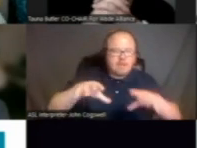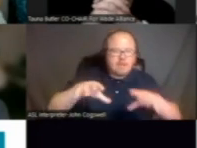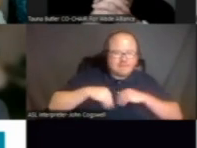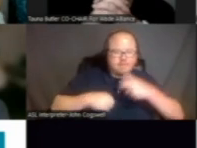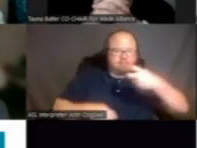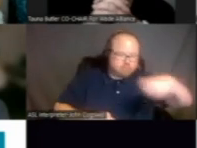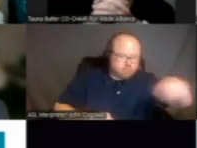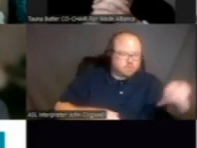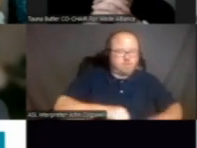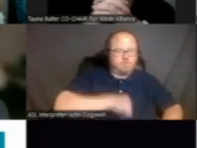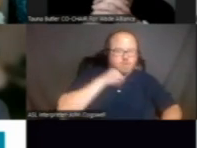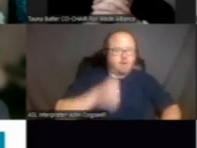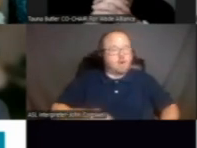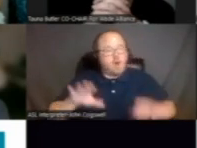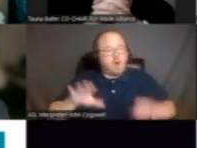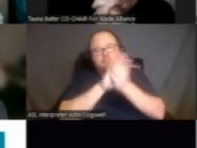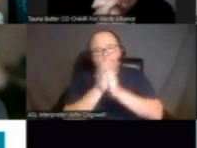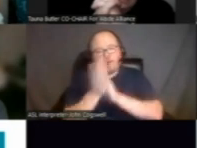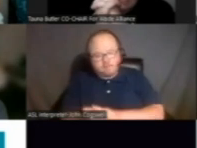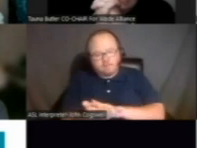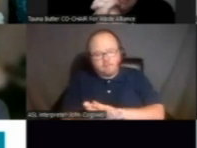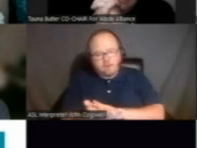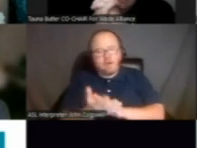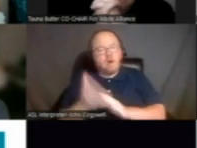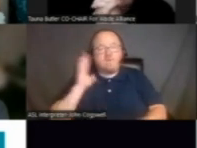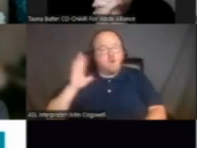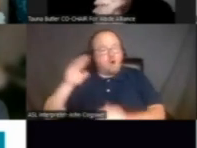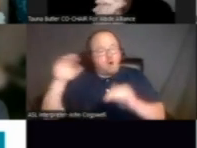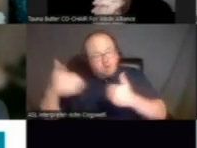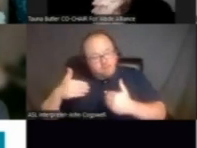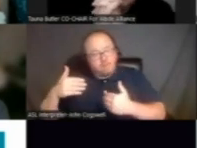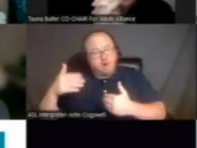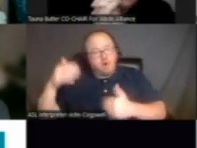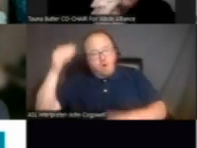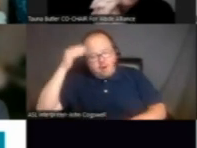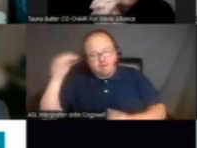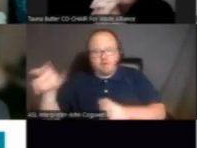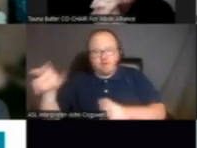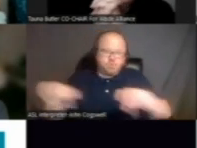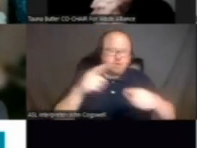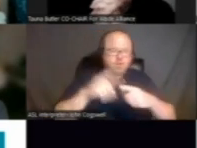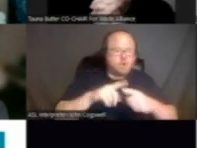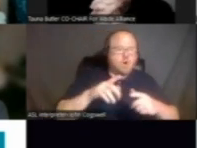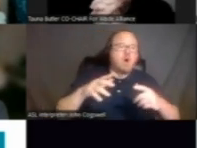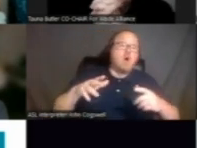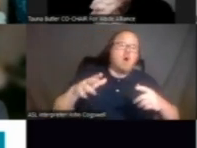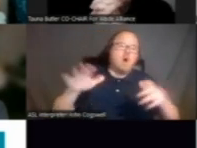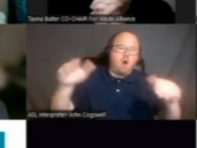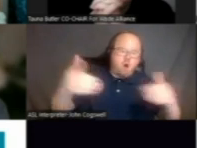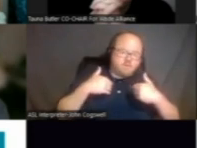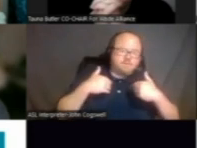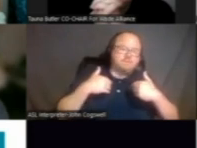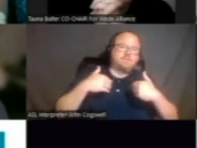autism did that. It used to be autism awareness. Now it's autism acceptance. June 18th is Autism